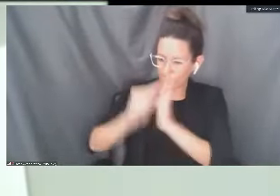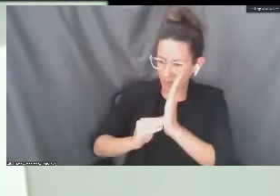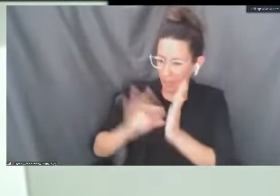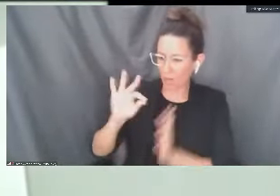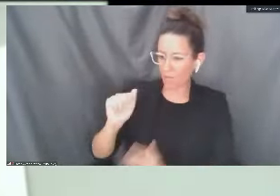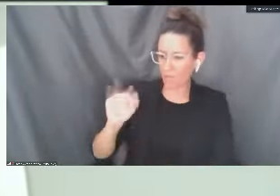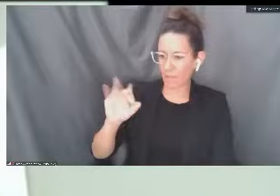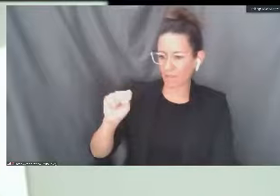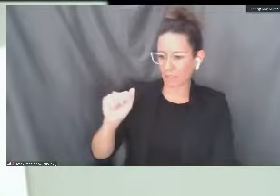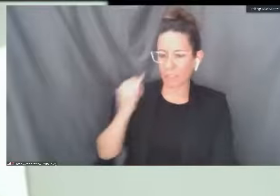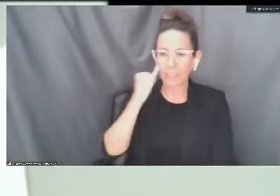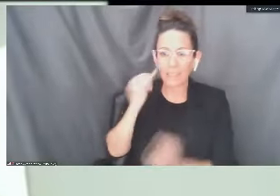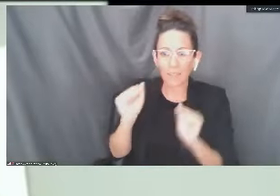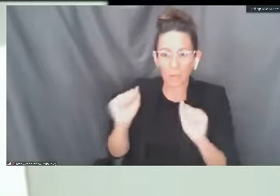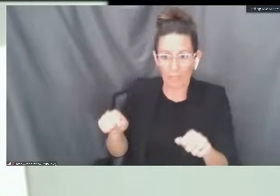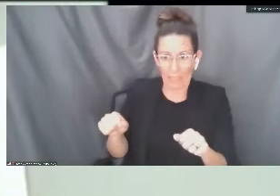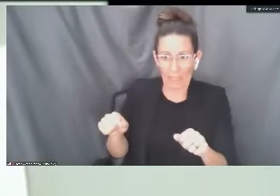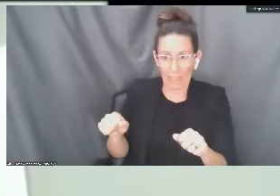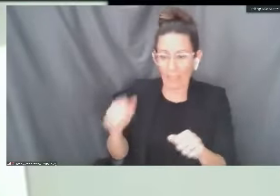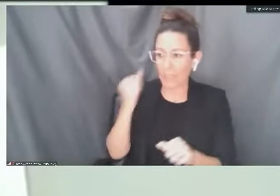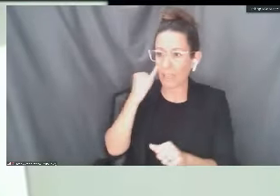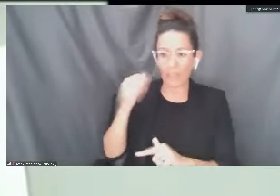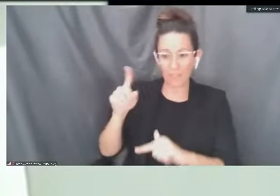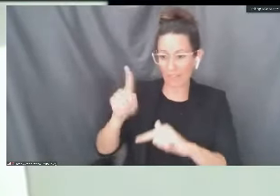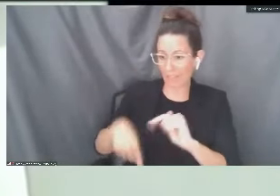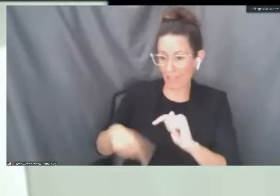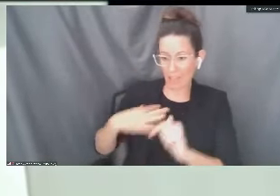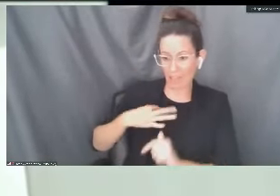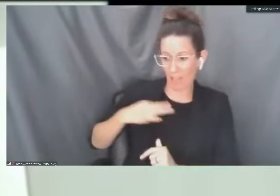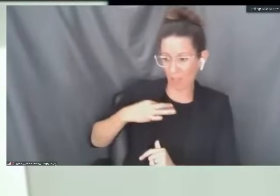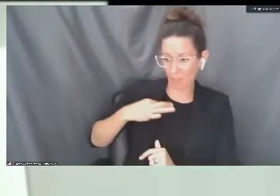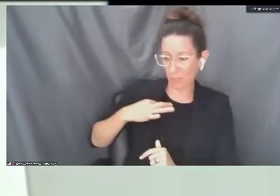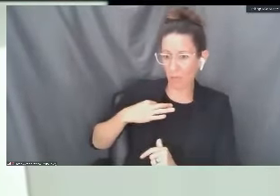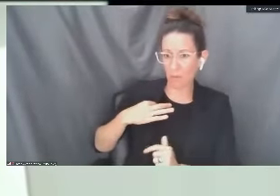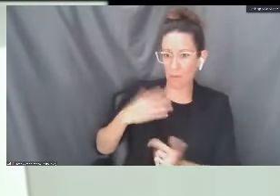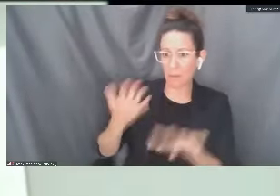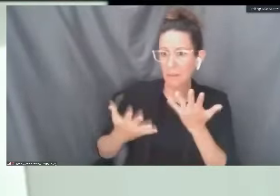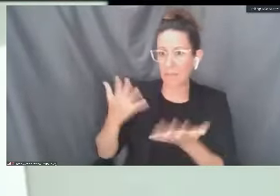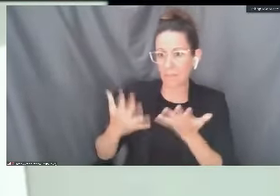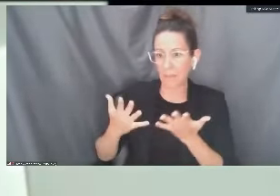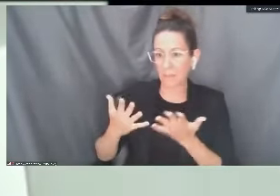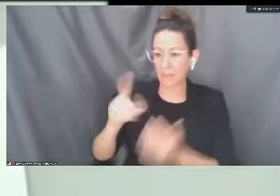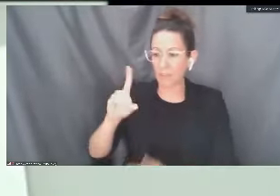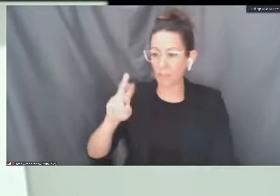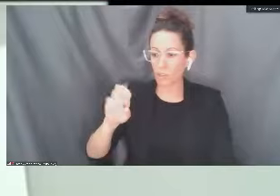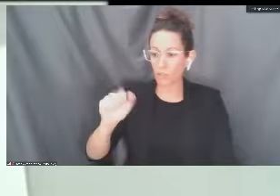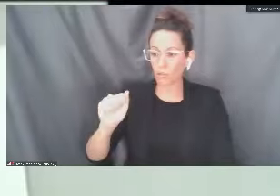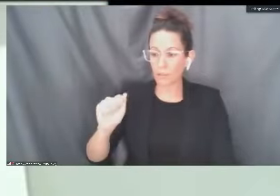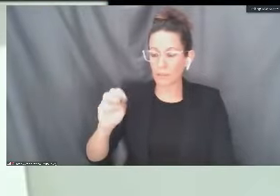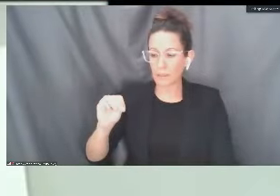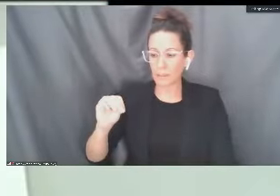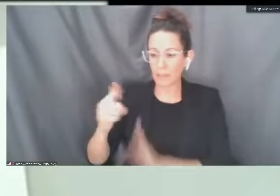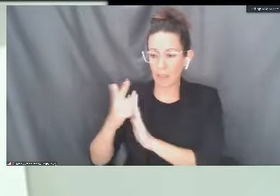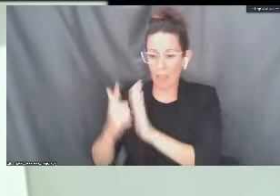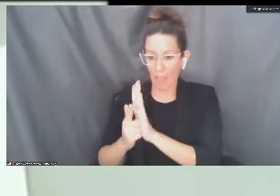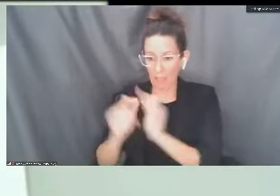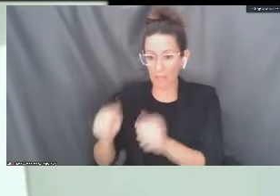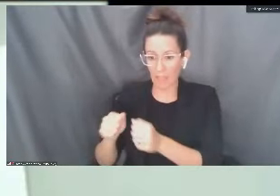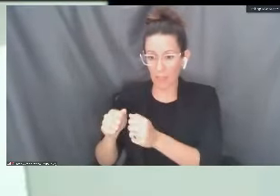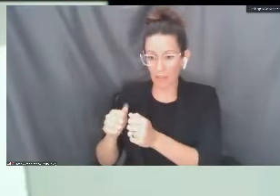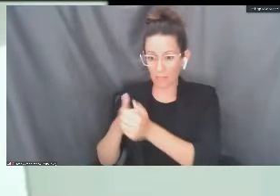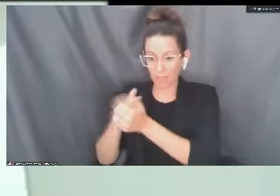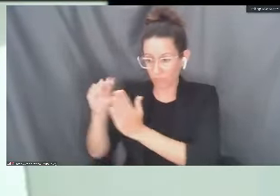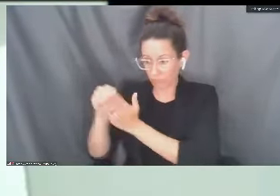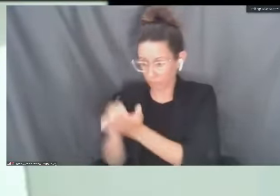they're eligible. And if they're not eligible to submit a FAFSA, maybe they're eligible to submit a California DREAM Act. And if they're not eligible to submit a